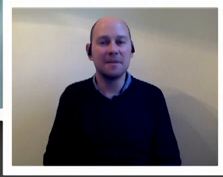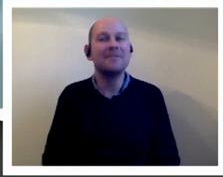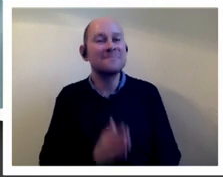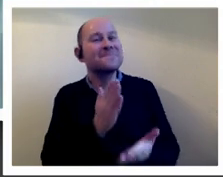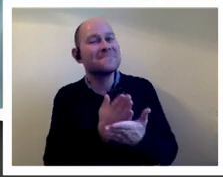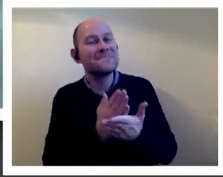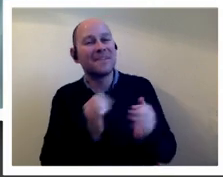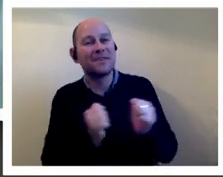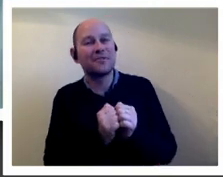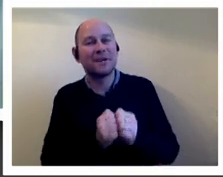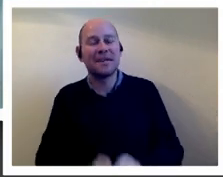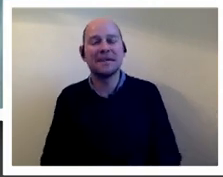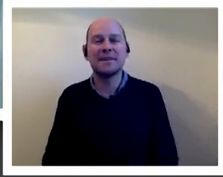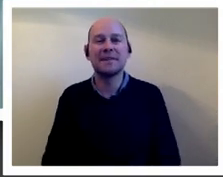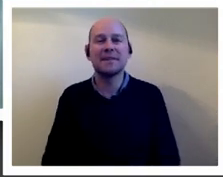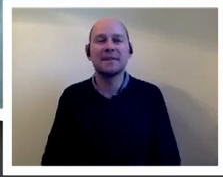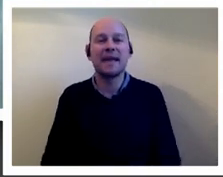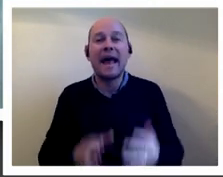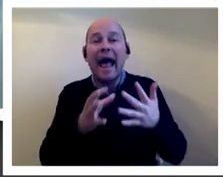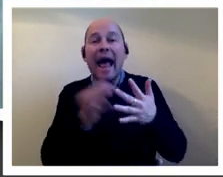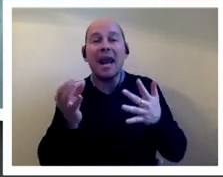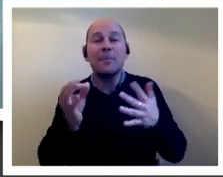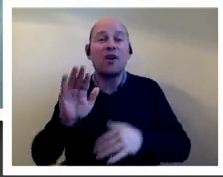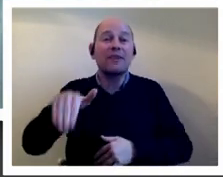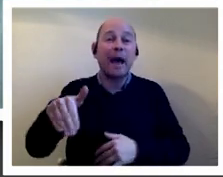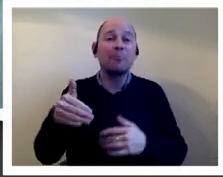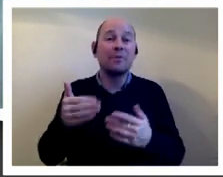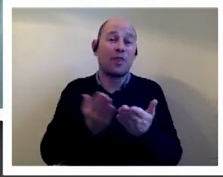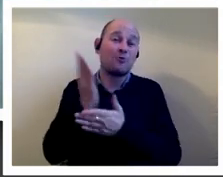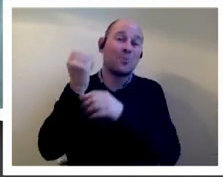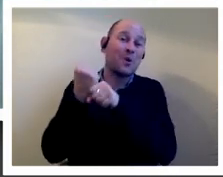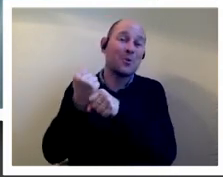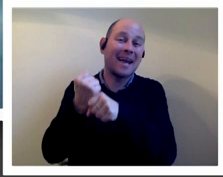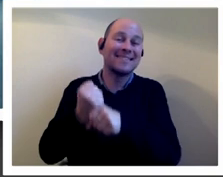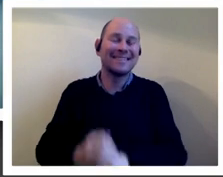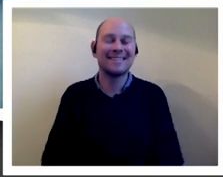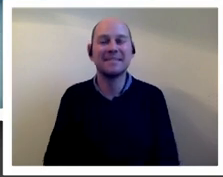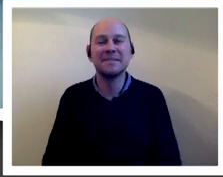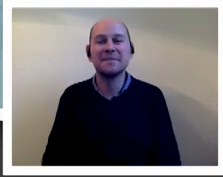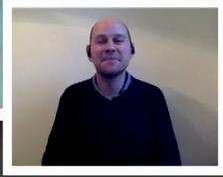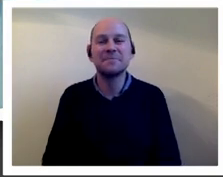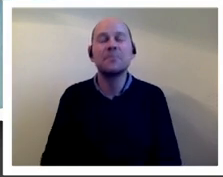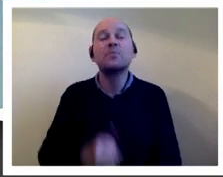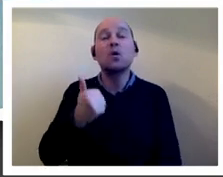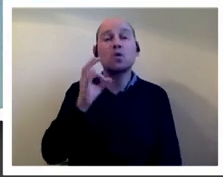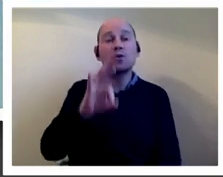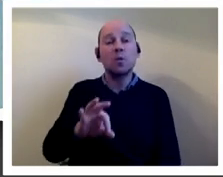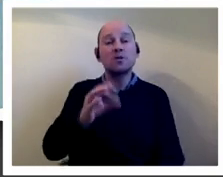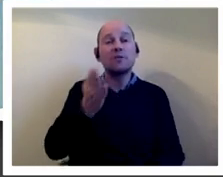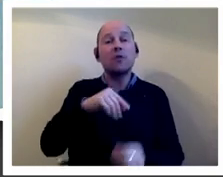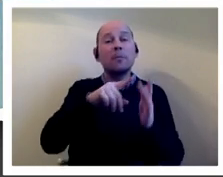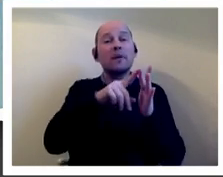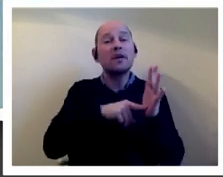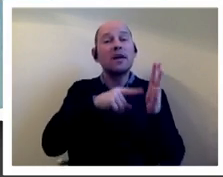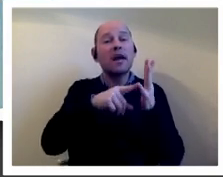with that um an element of camp even in protest um we've got a really good question here from justin hello justin